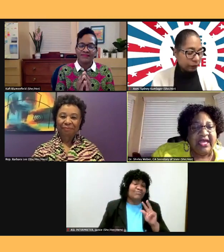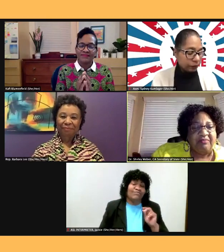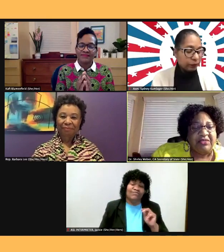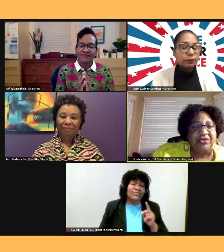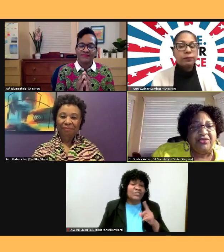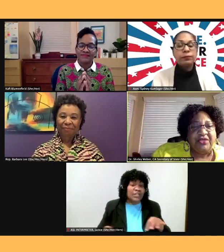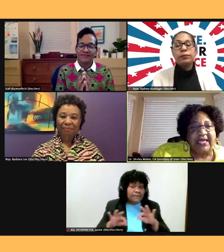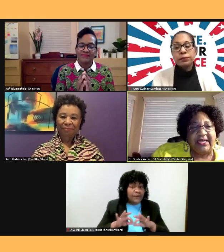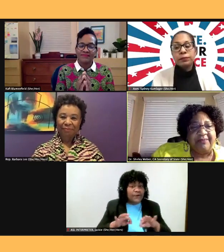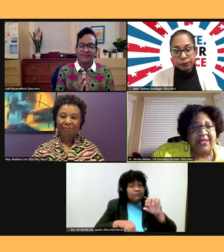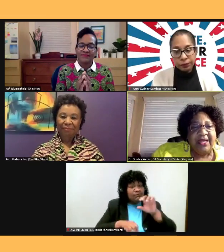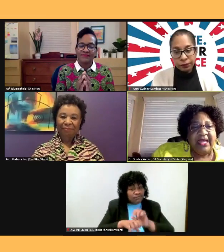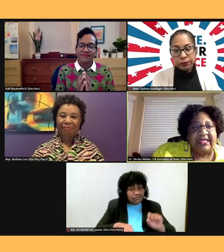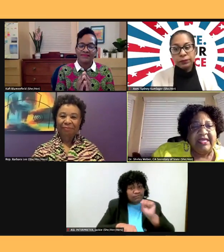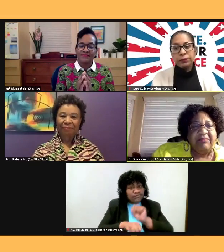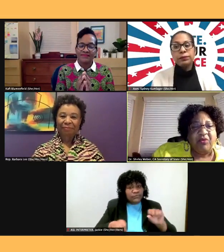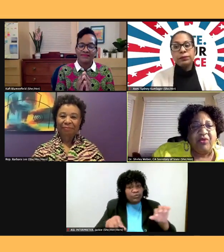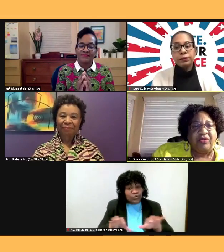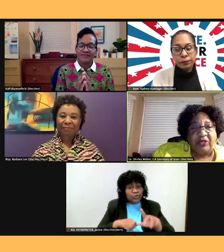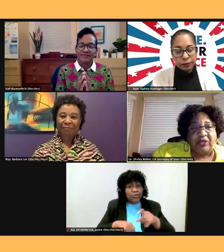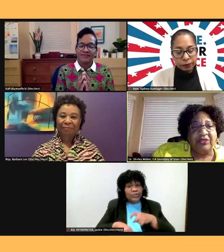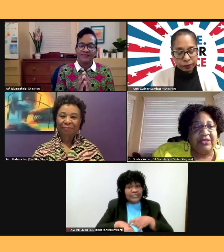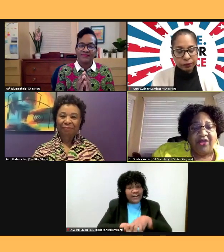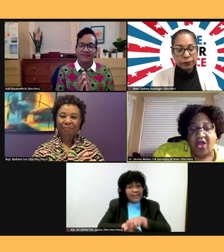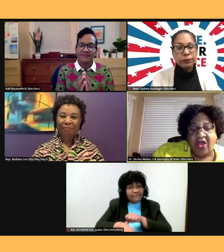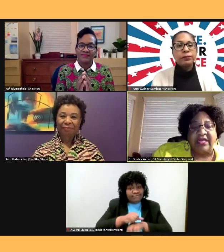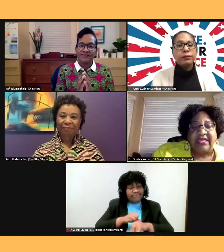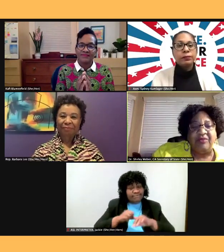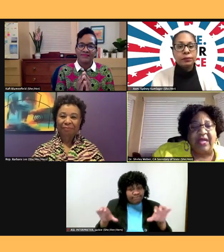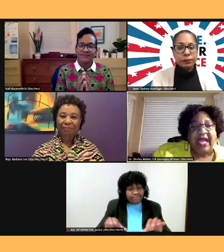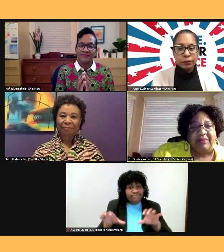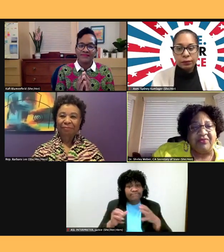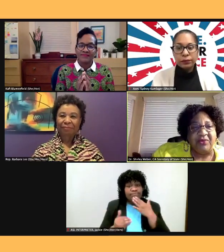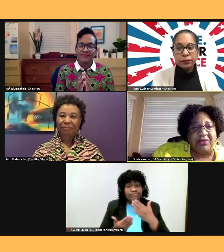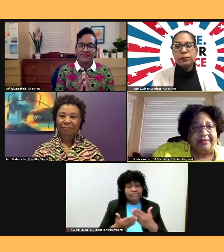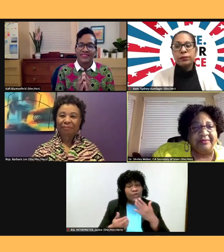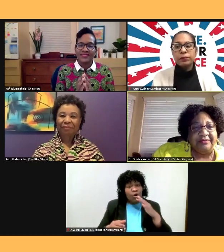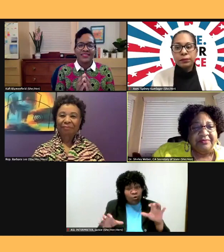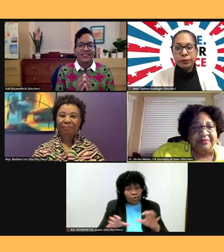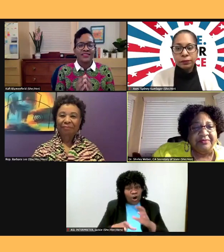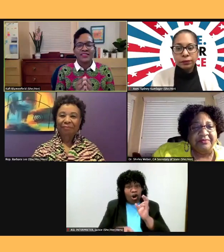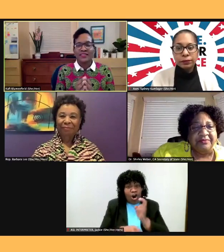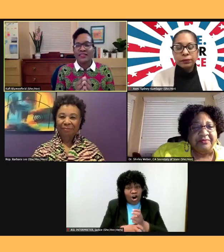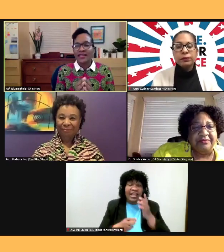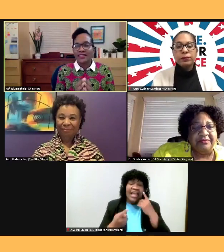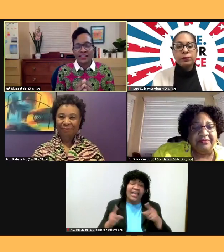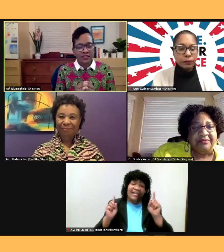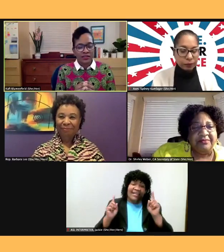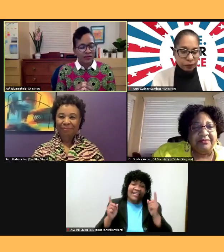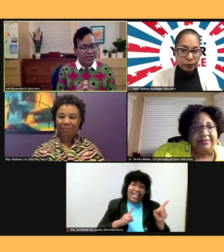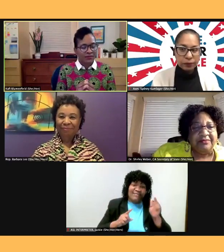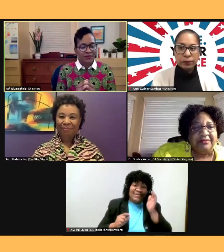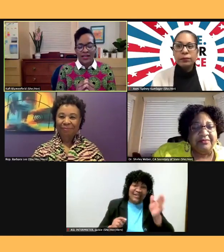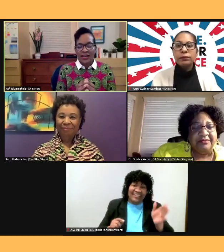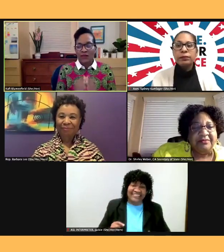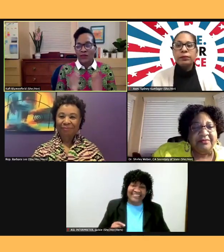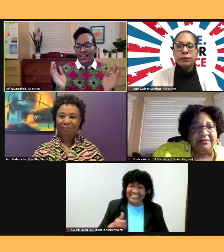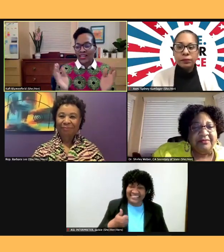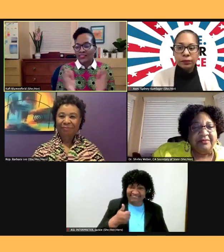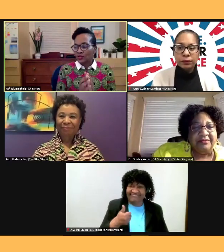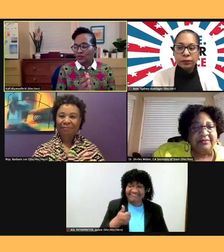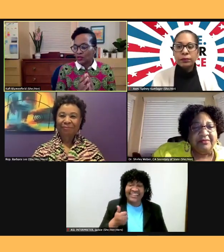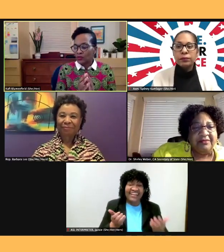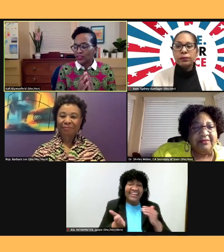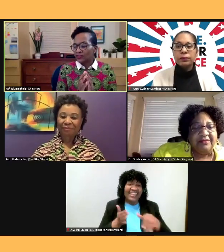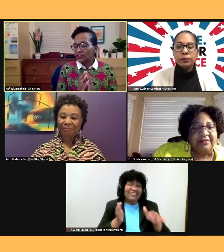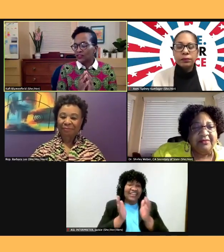time and keep the work good and hard and it will happen for you. Indeed. I tell you, um, I wanted to ask you all what gives